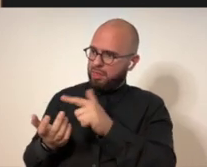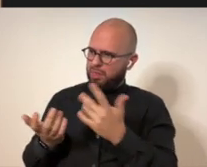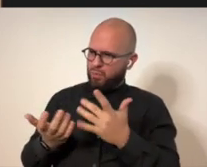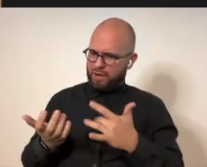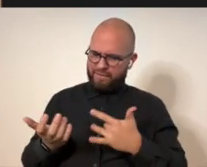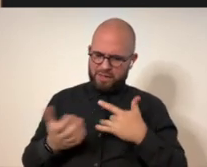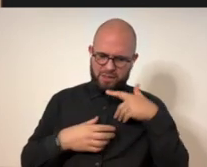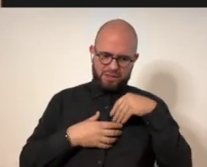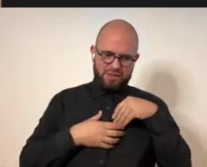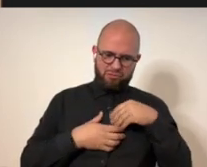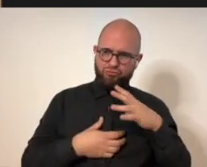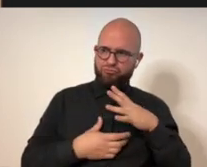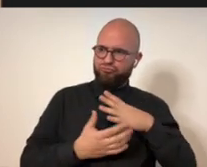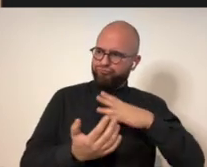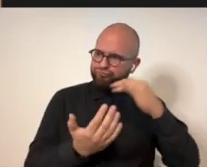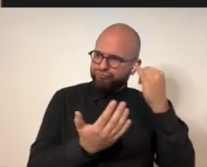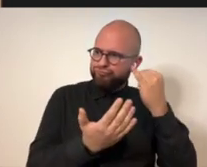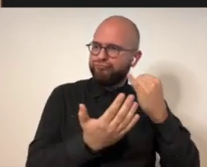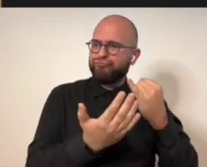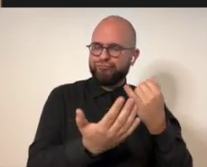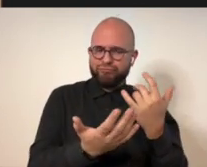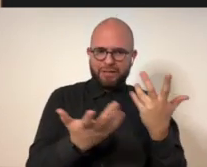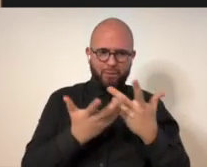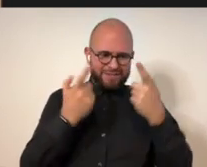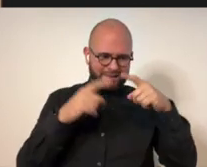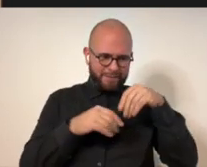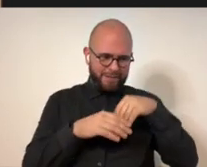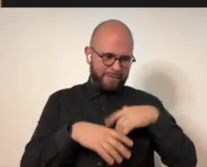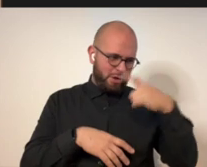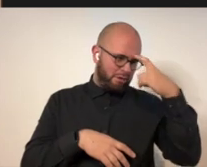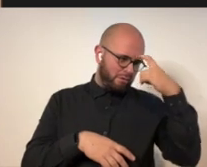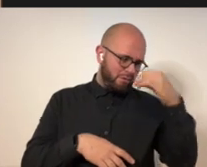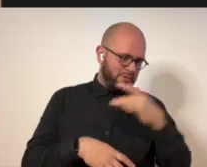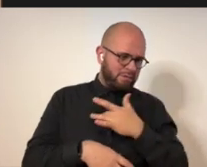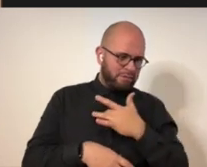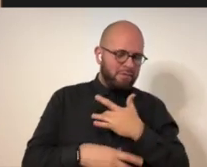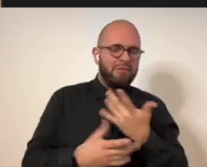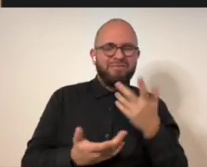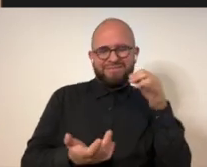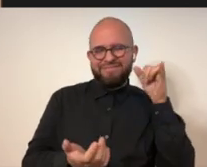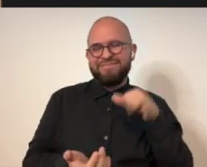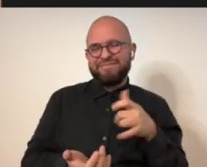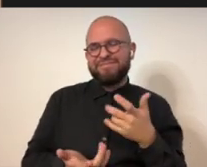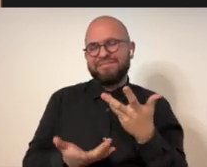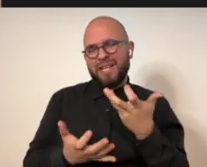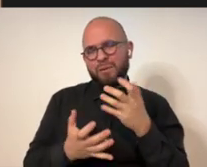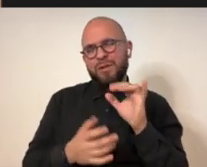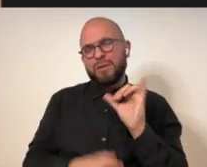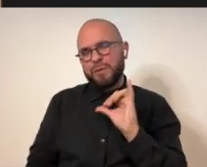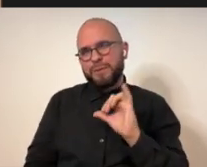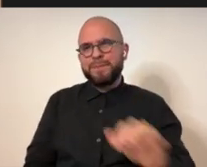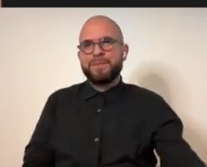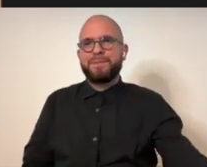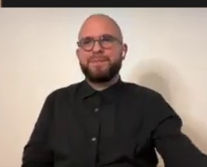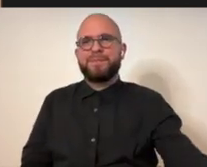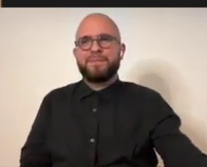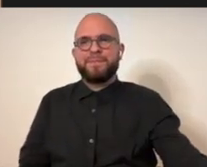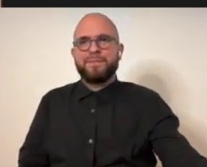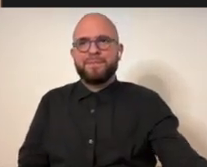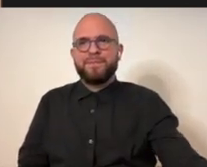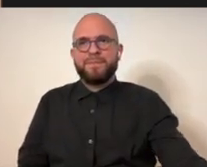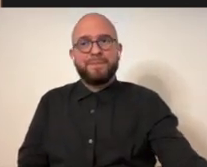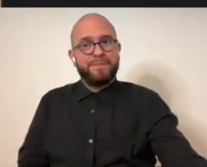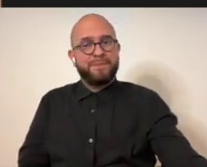relationship I feel with other people and what's going on in my own heart and head. So.